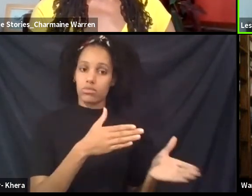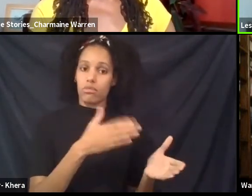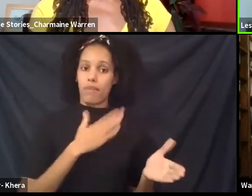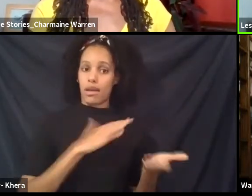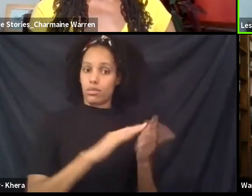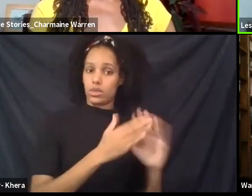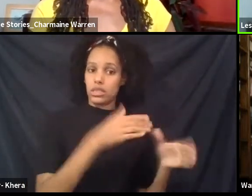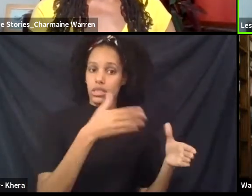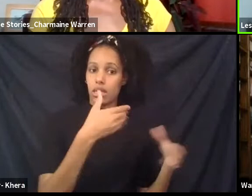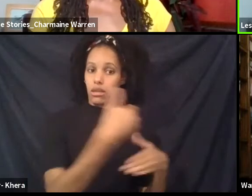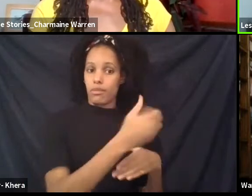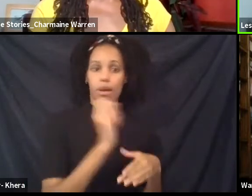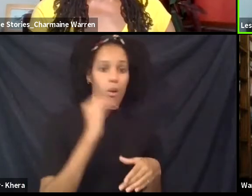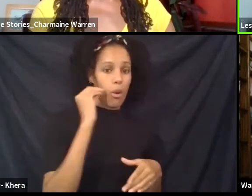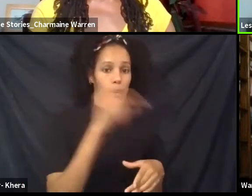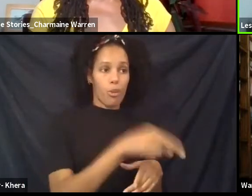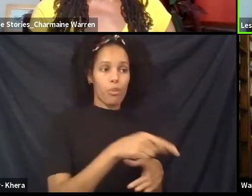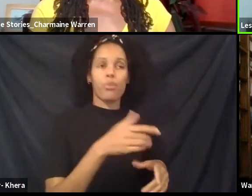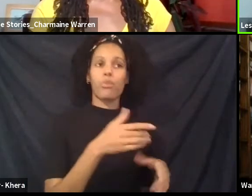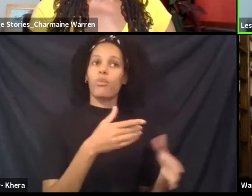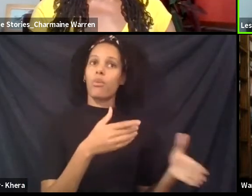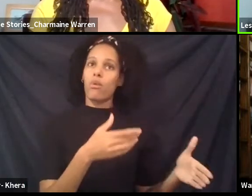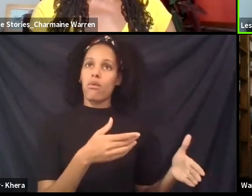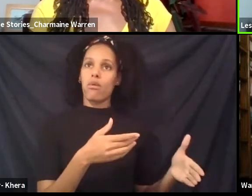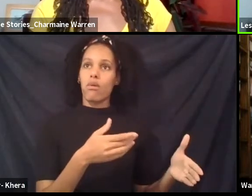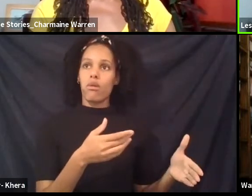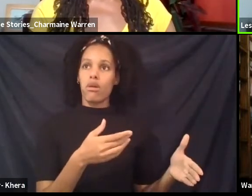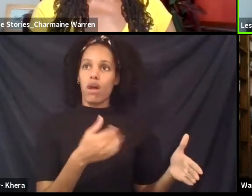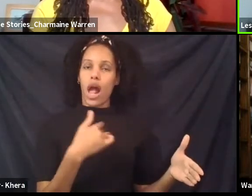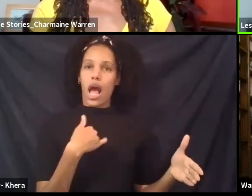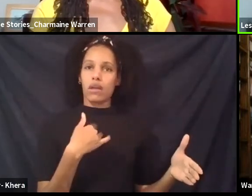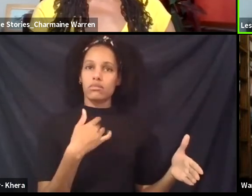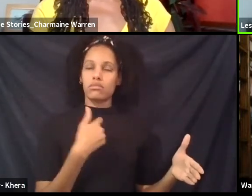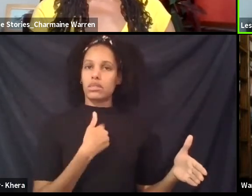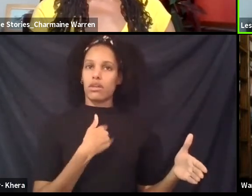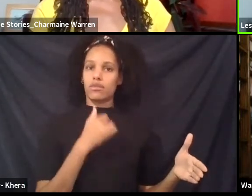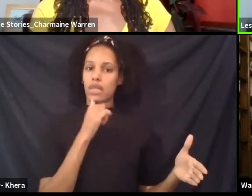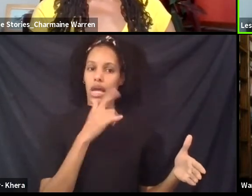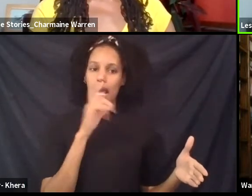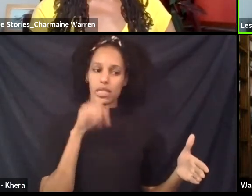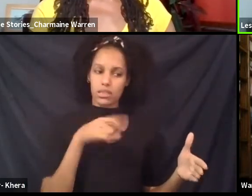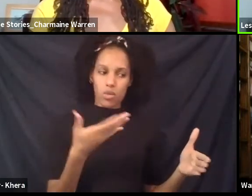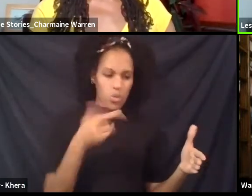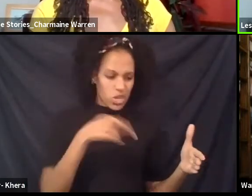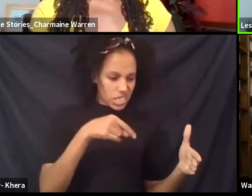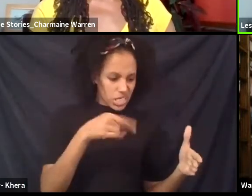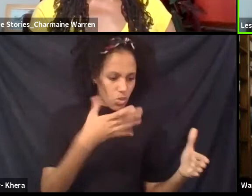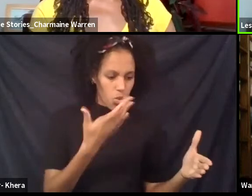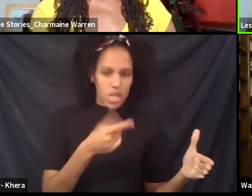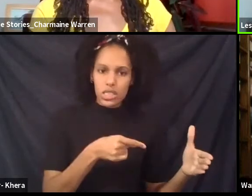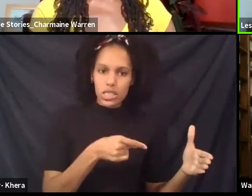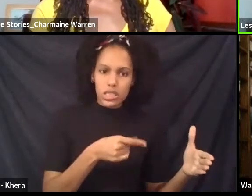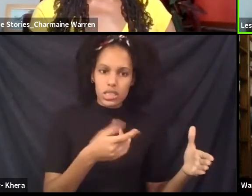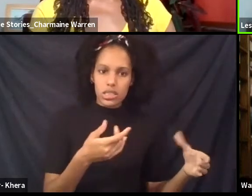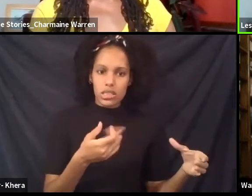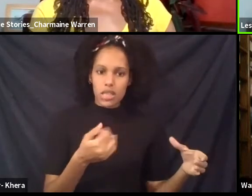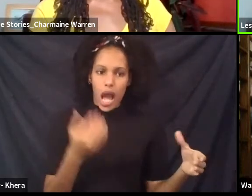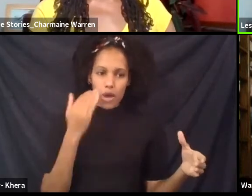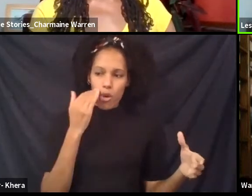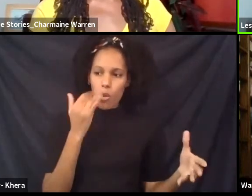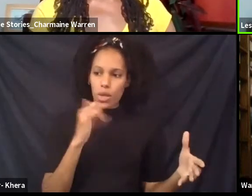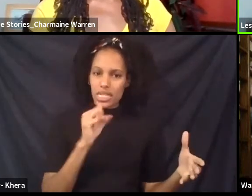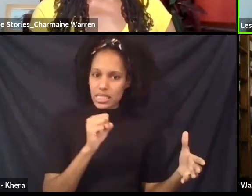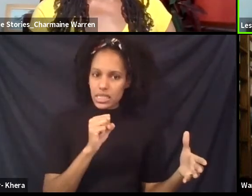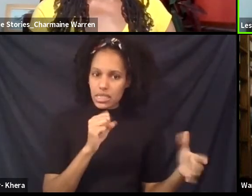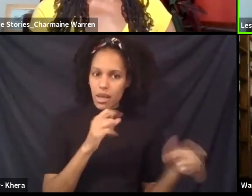already have a sense of it where I didn't, I wasn't asking, what is it? I knew what it, I know what it is. I